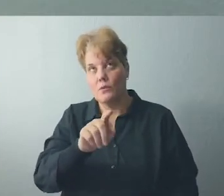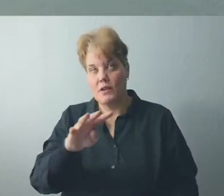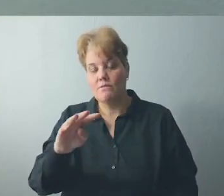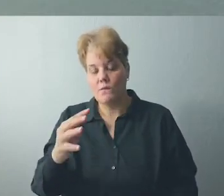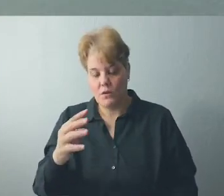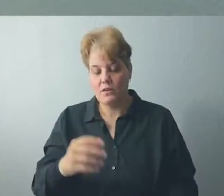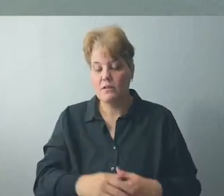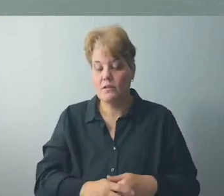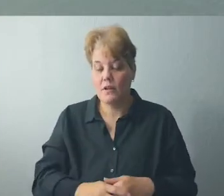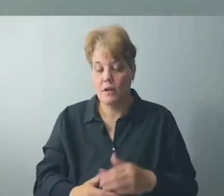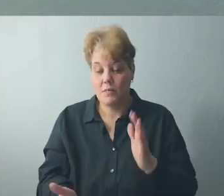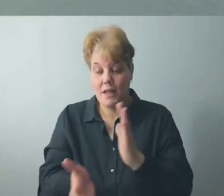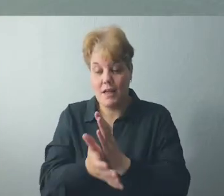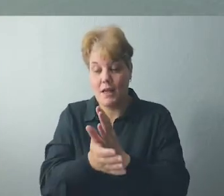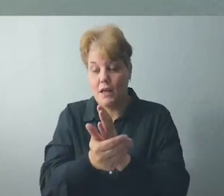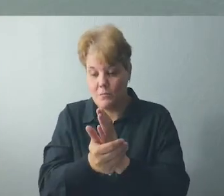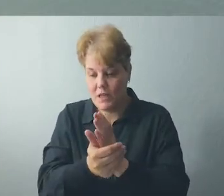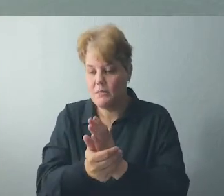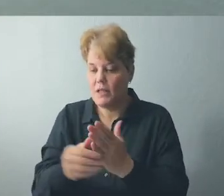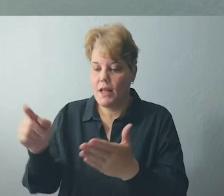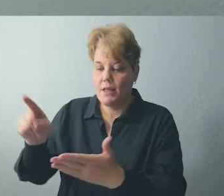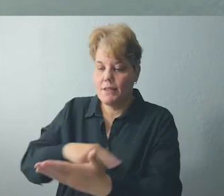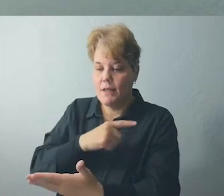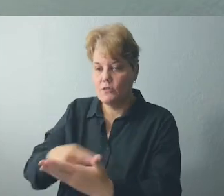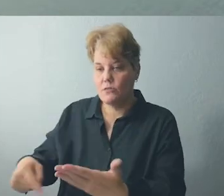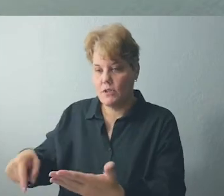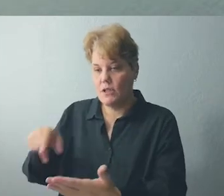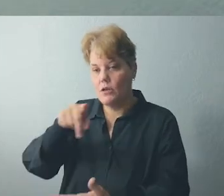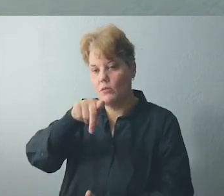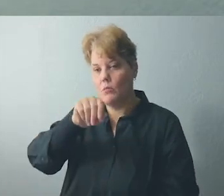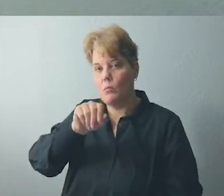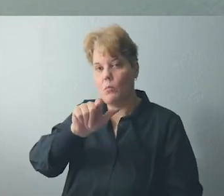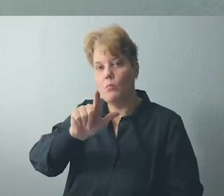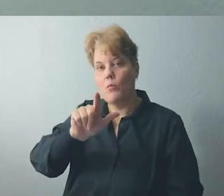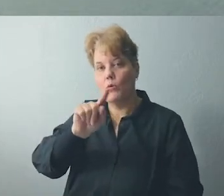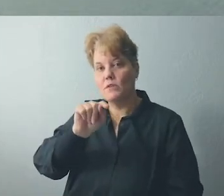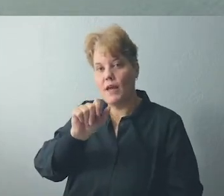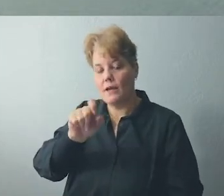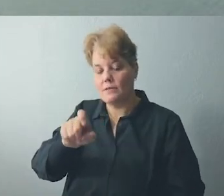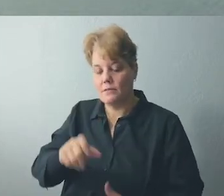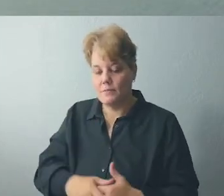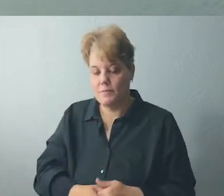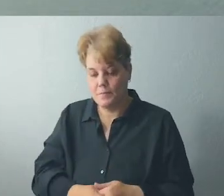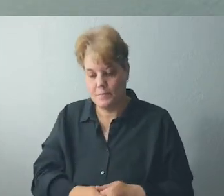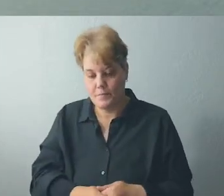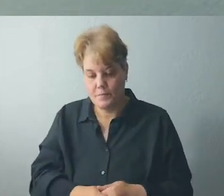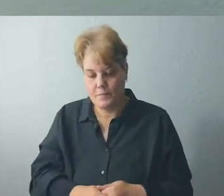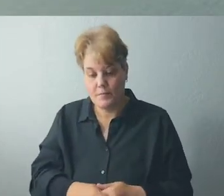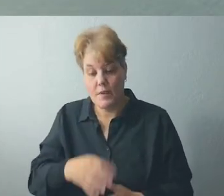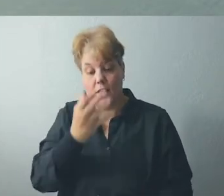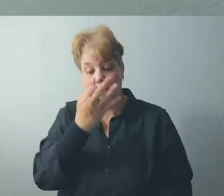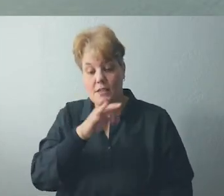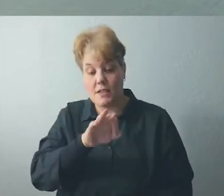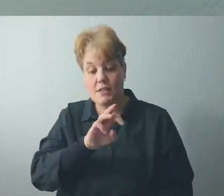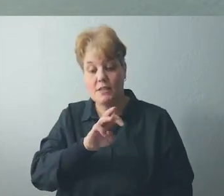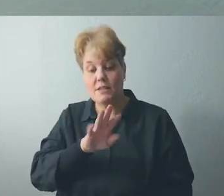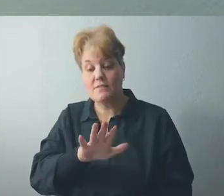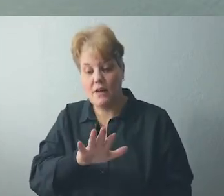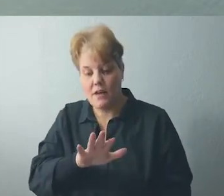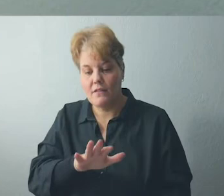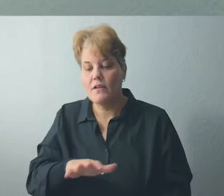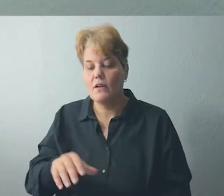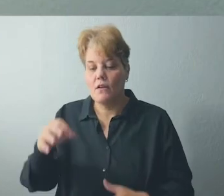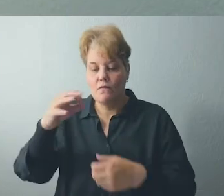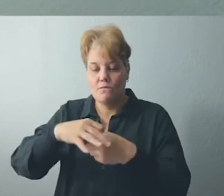African Americans from voting. Prior to this, only an estimated 23% of voting age